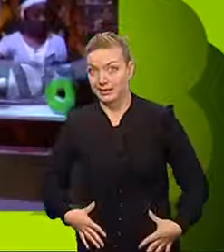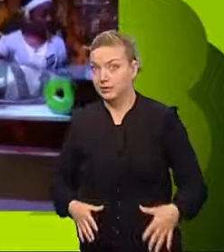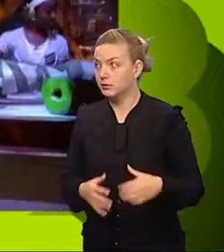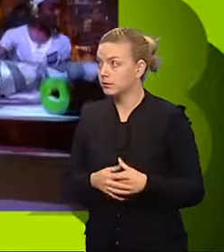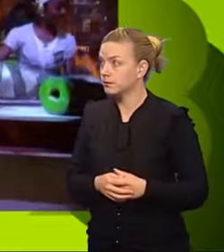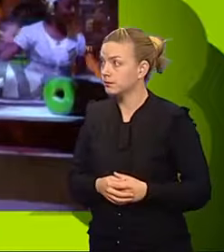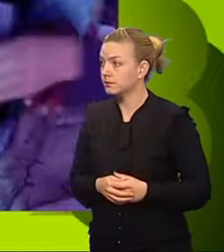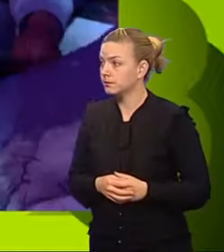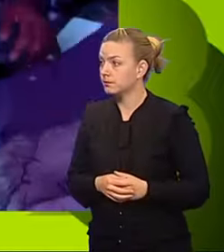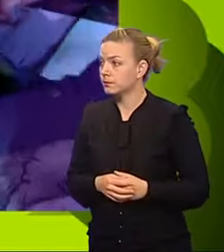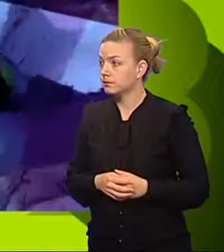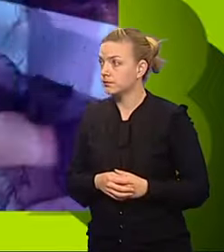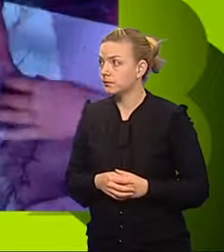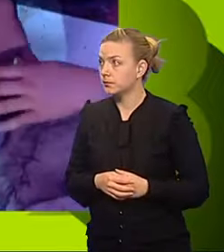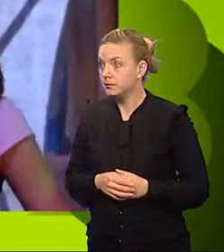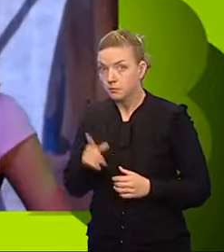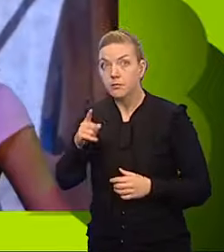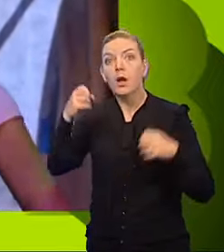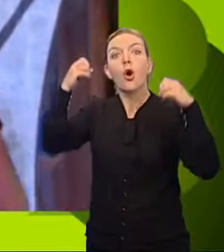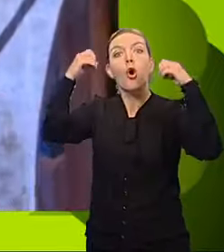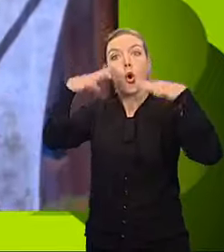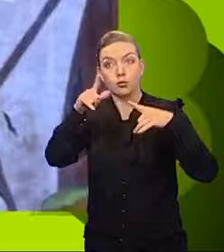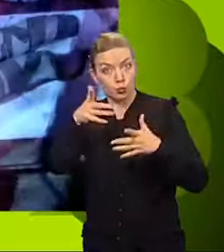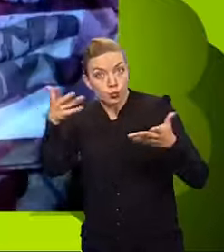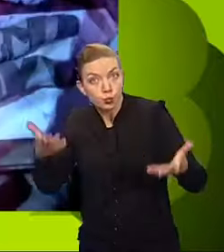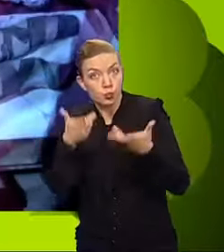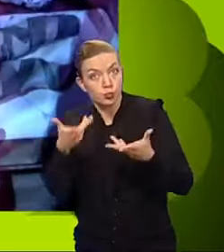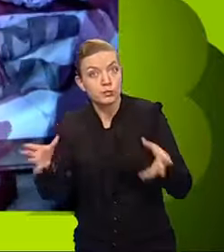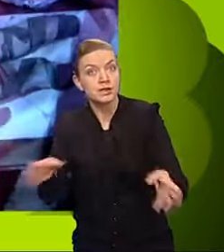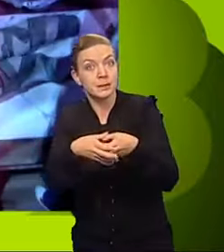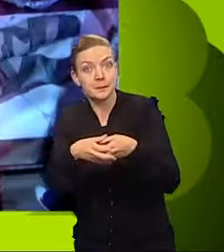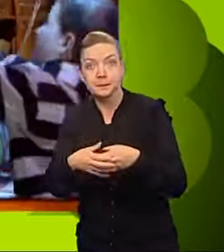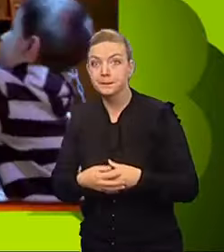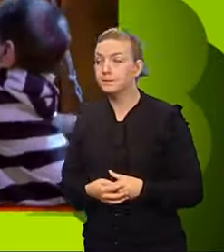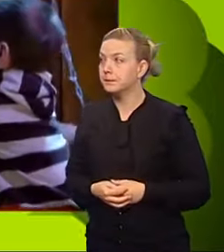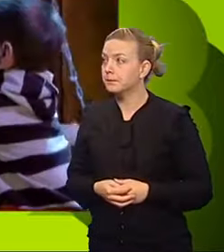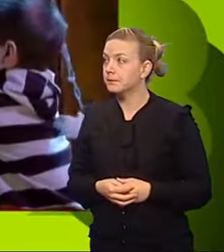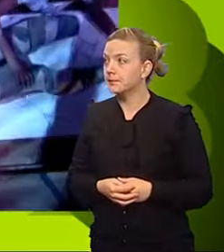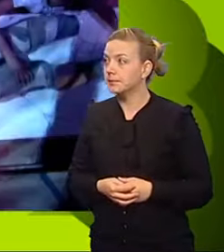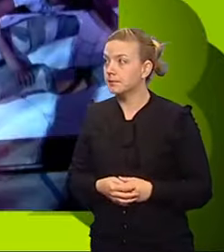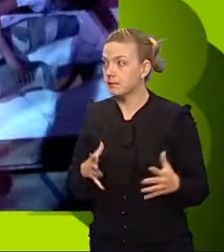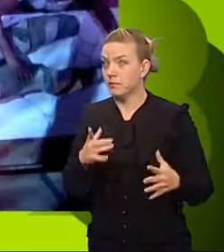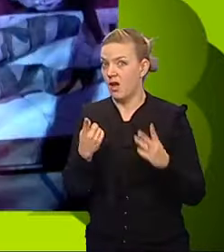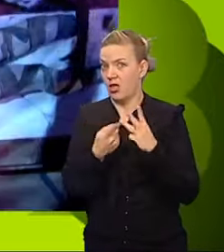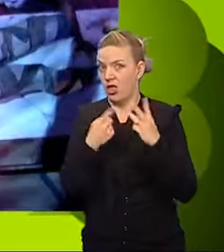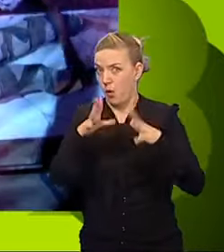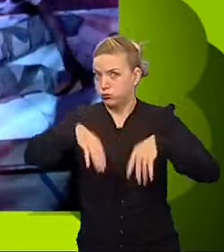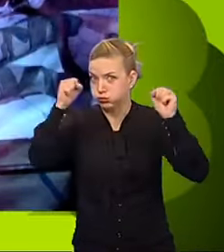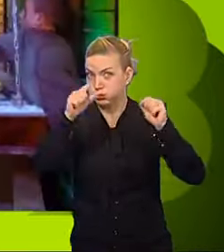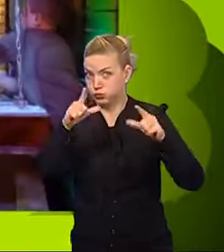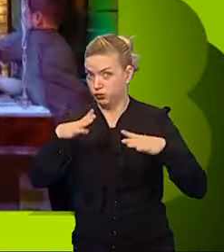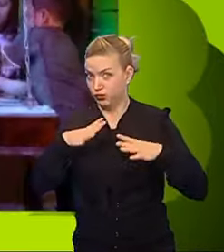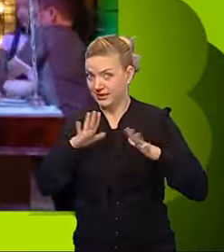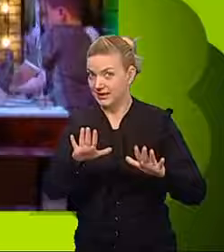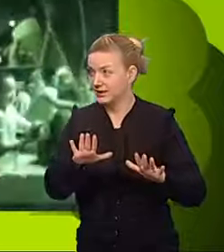Remember, when the lights are on, try and encourage the team. We're looking for Olivia. There's a blackout coming. Prepare yourself.